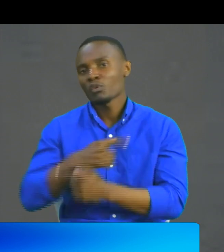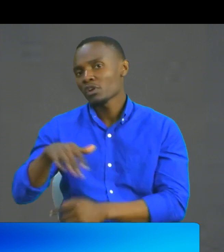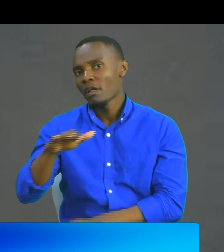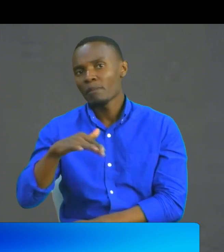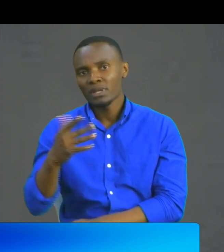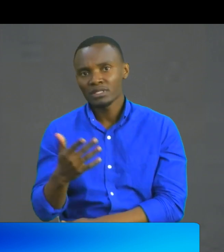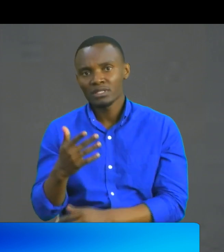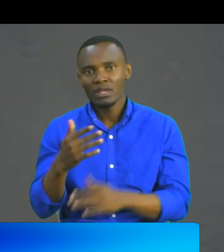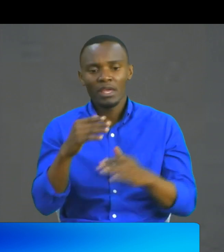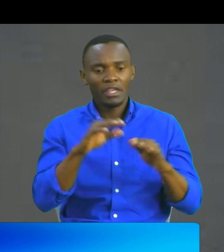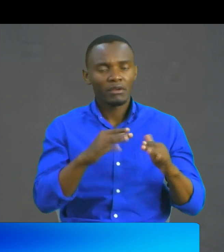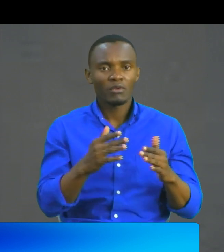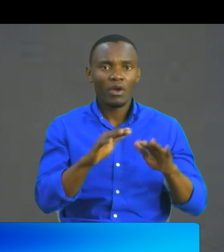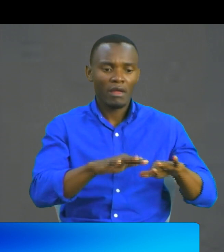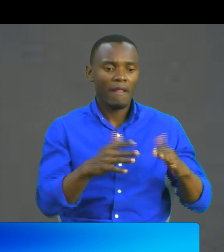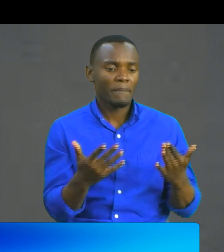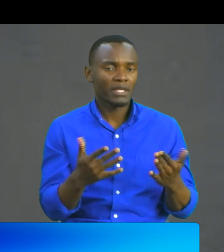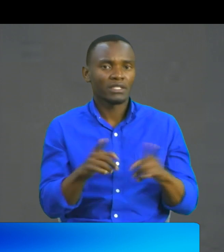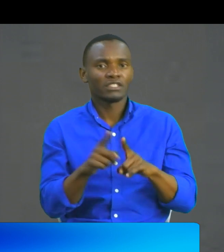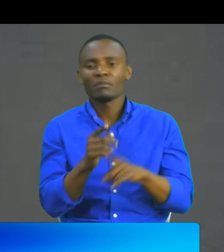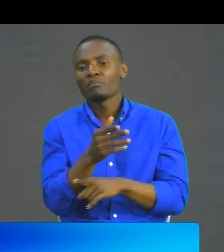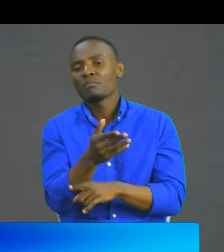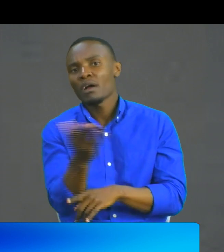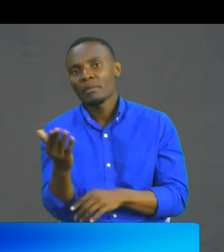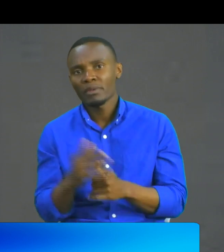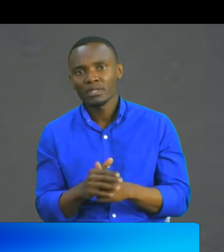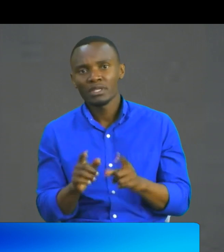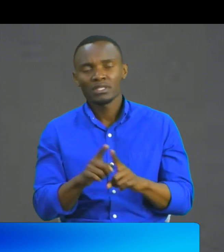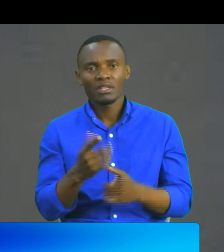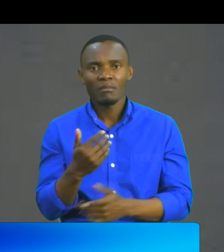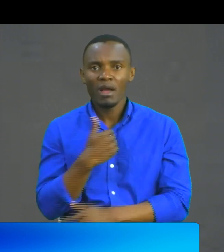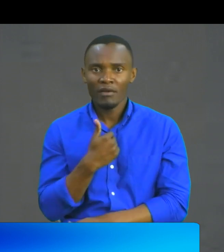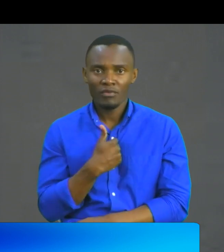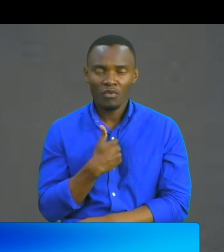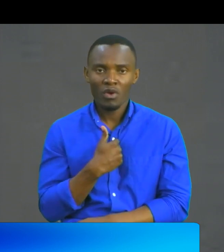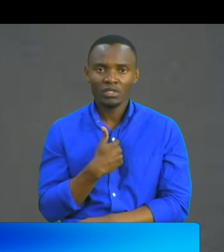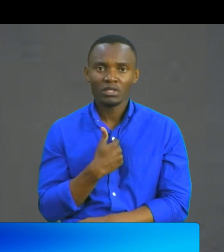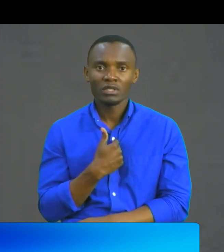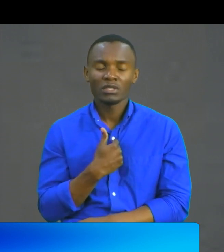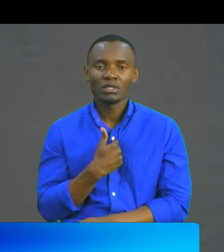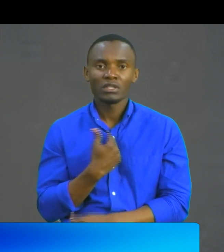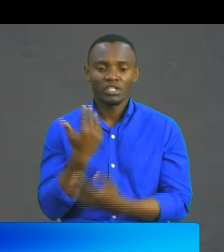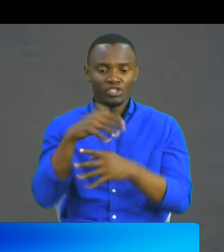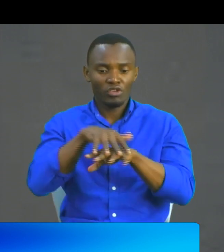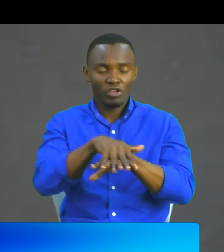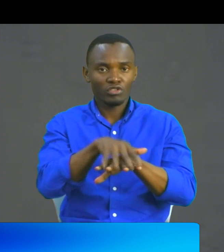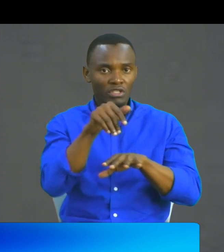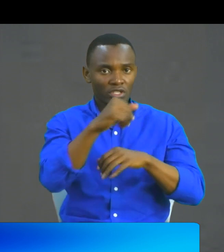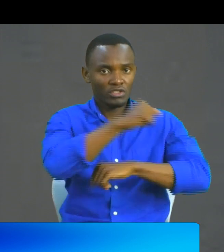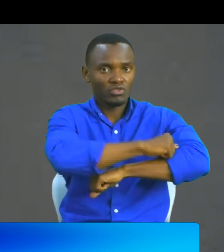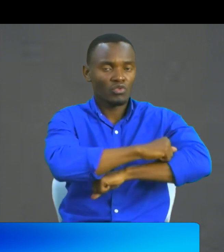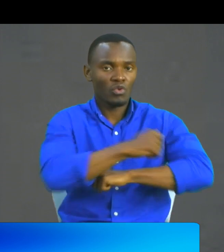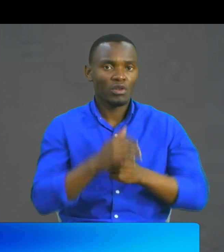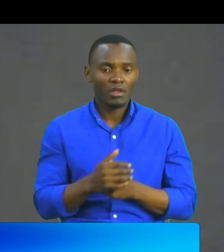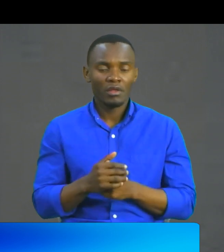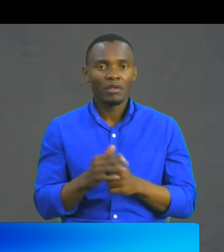and all that. The reason being, there is no word for special needs. That's why we have integration in our school. The reason, they learn to